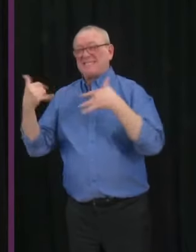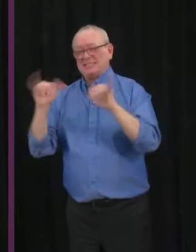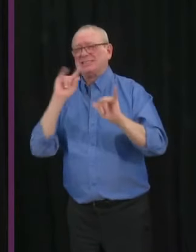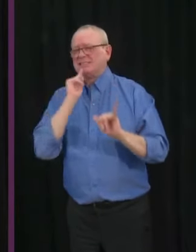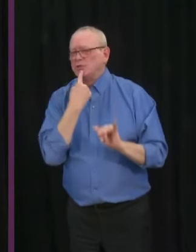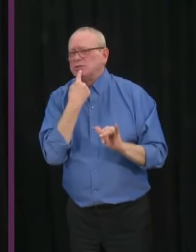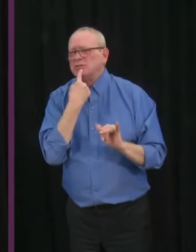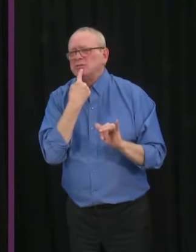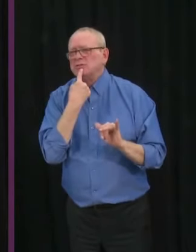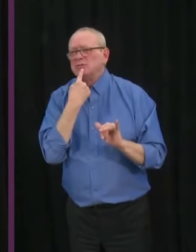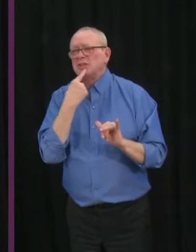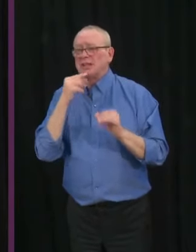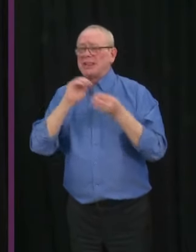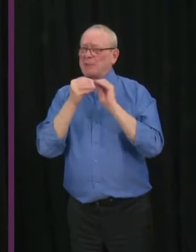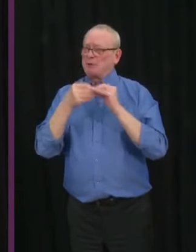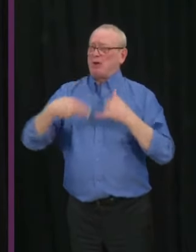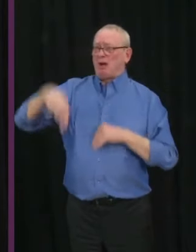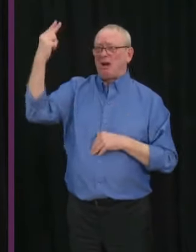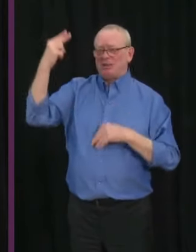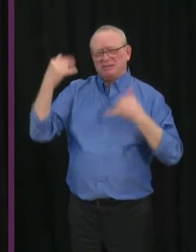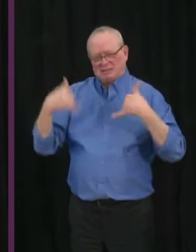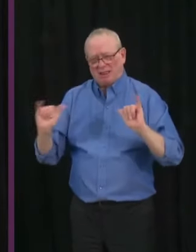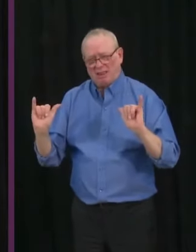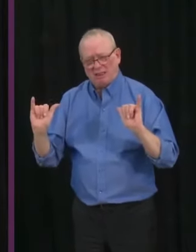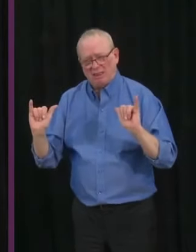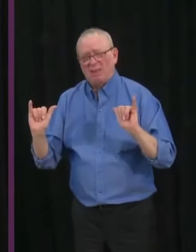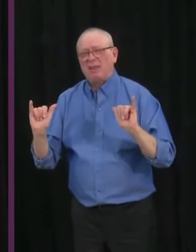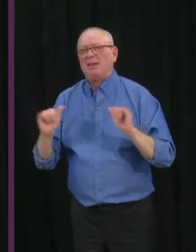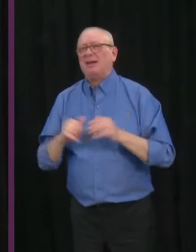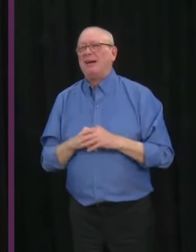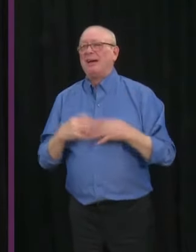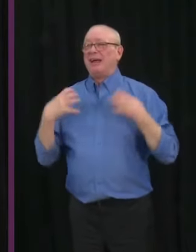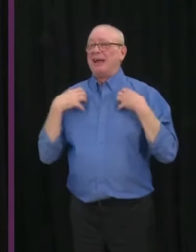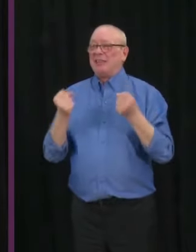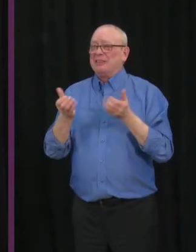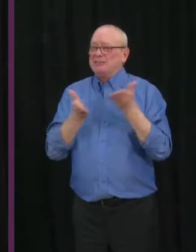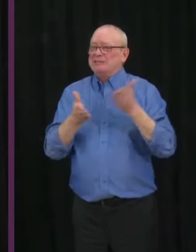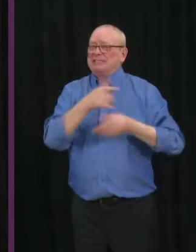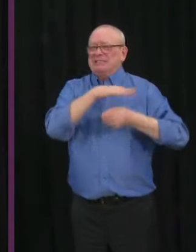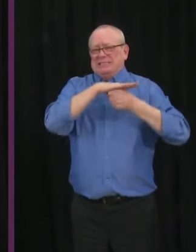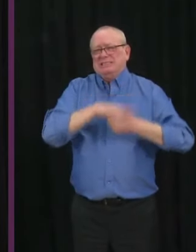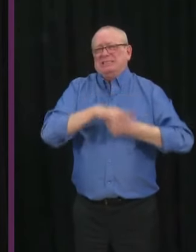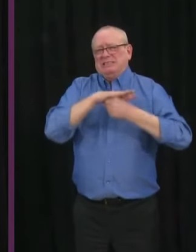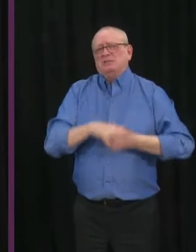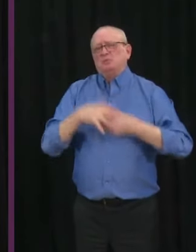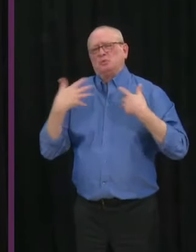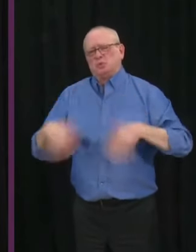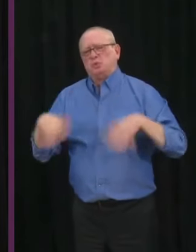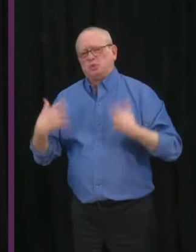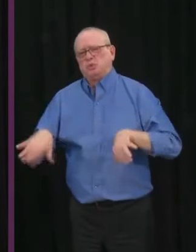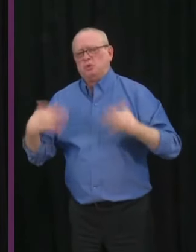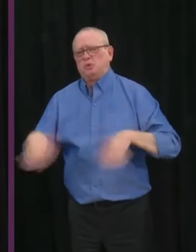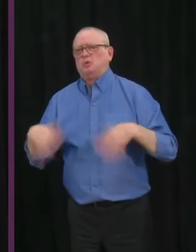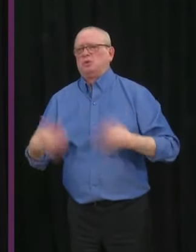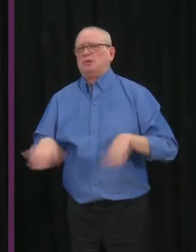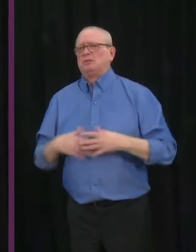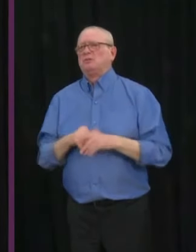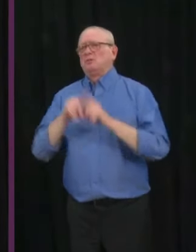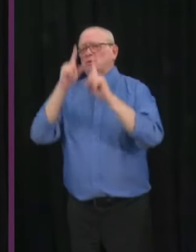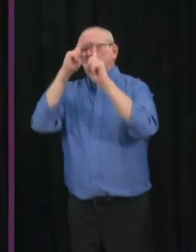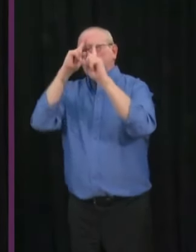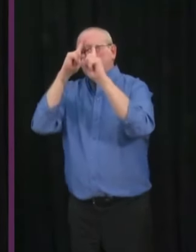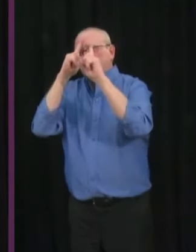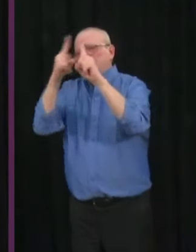still under significant strain. Over the coming weeks, we must remain diligent in our efforts to bring these numbers down even further.